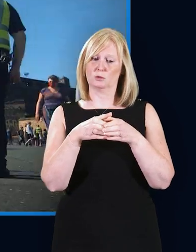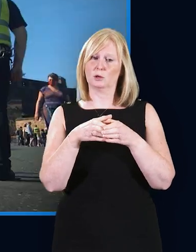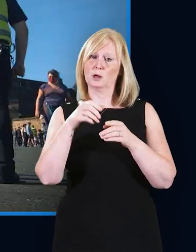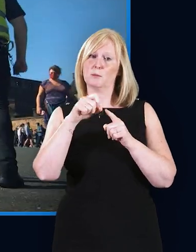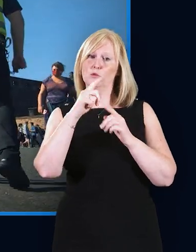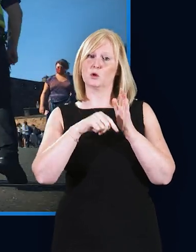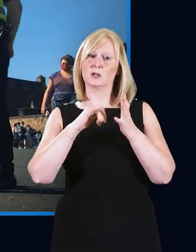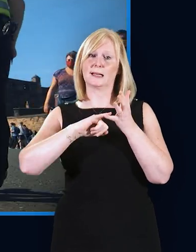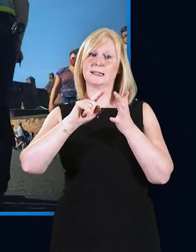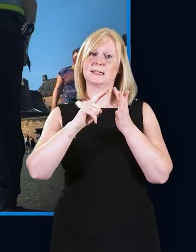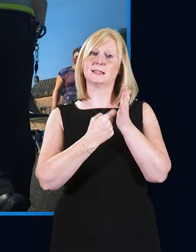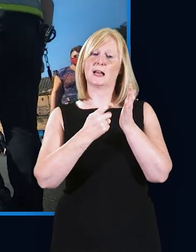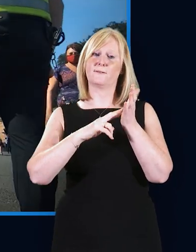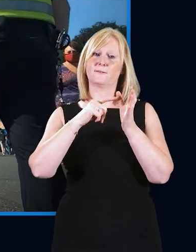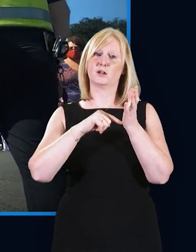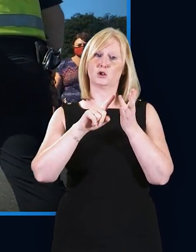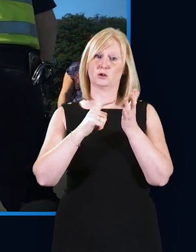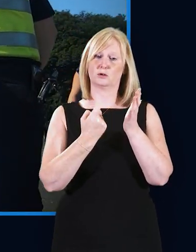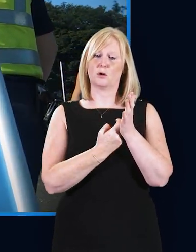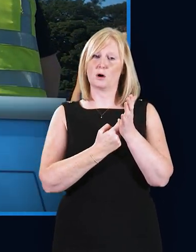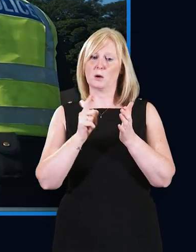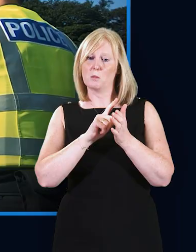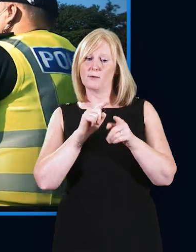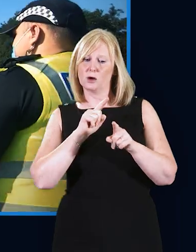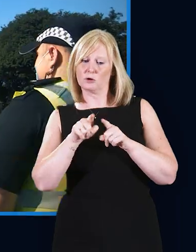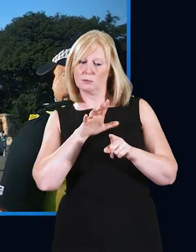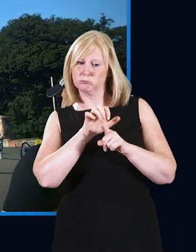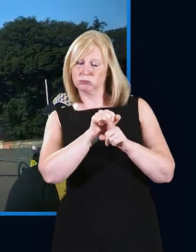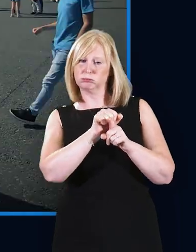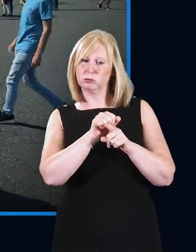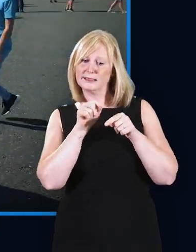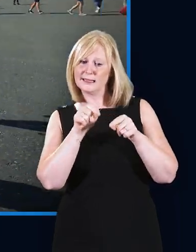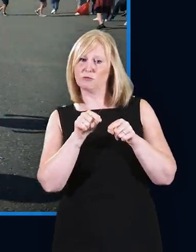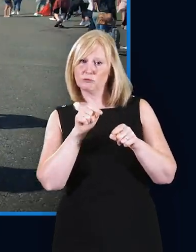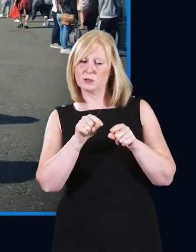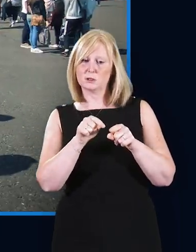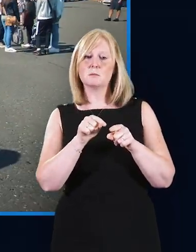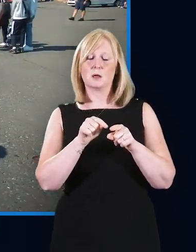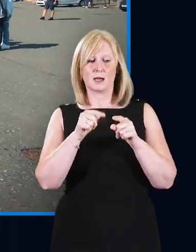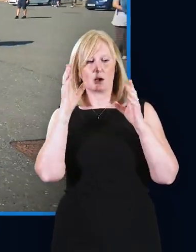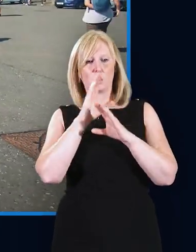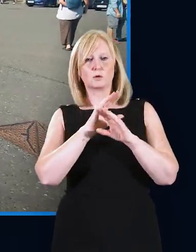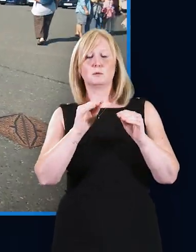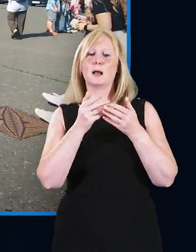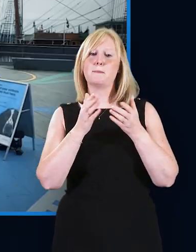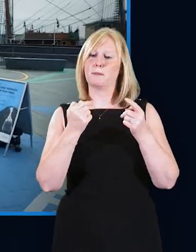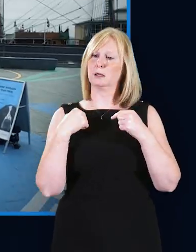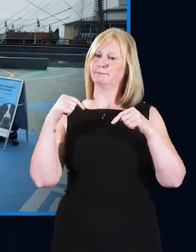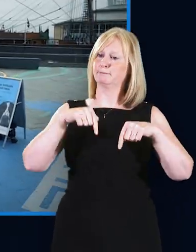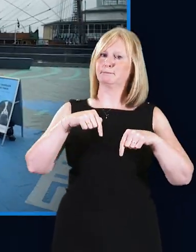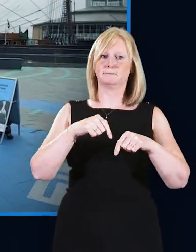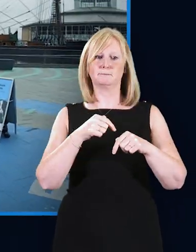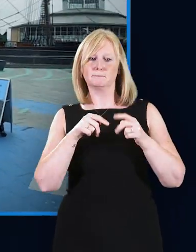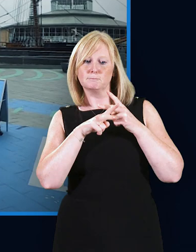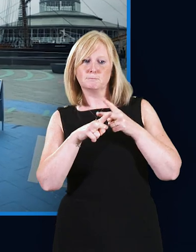aimed to disrupt a range of criminal activity, including terrorism, whilst at the same time providing reassurance to the public. Project